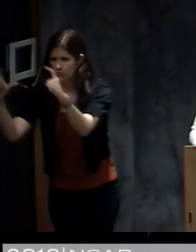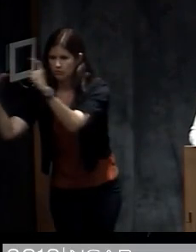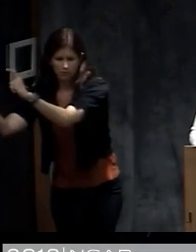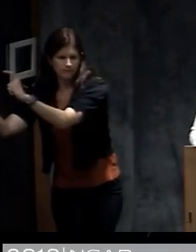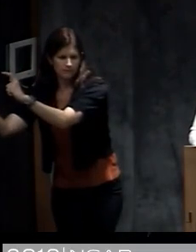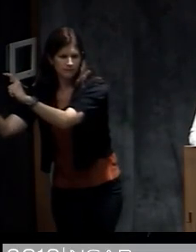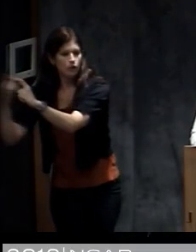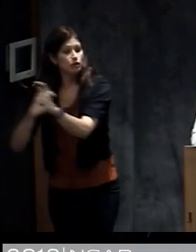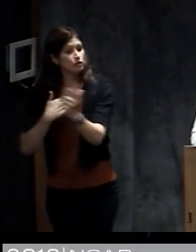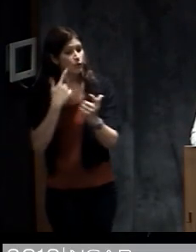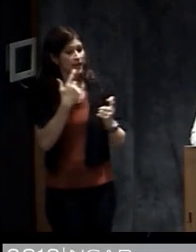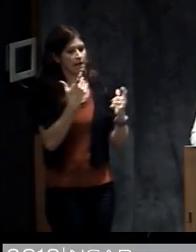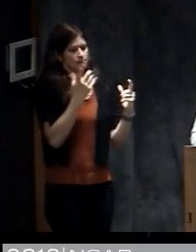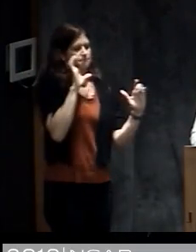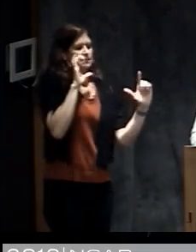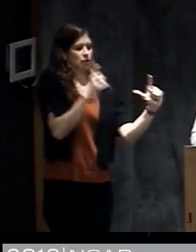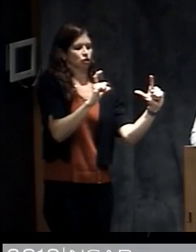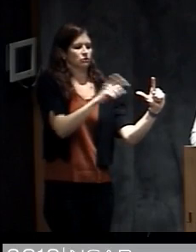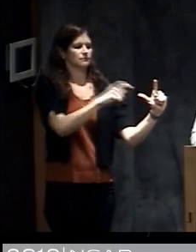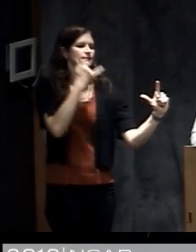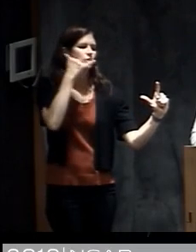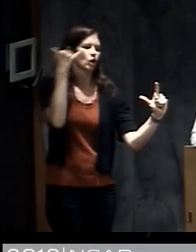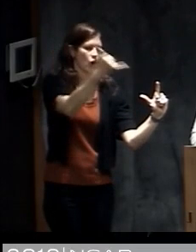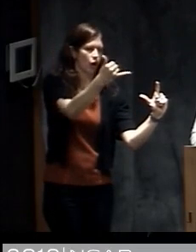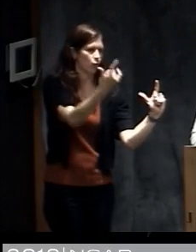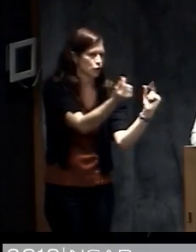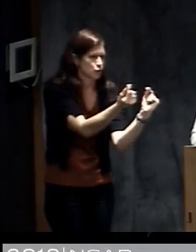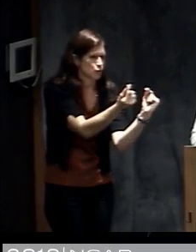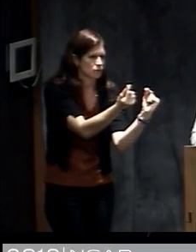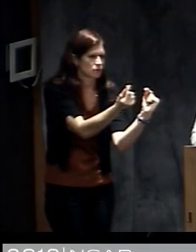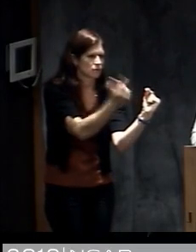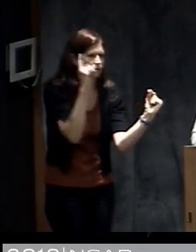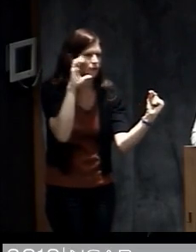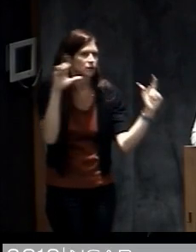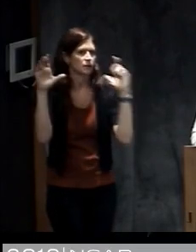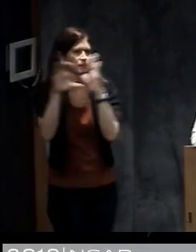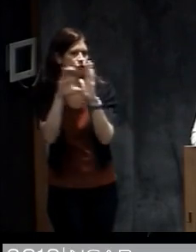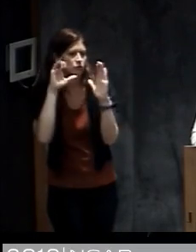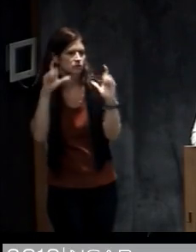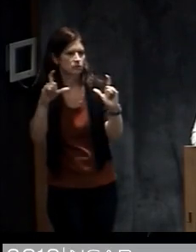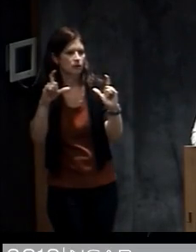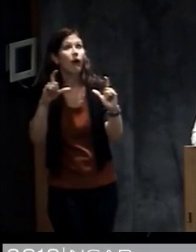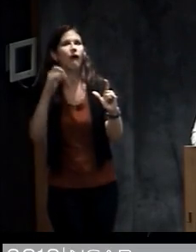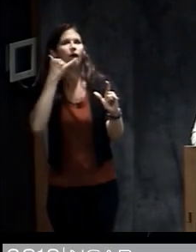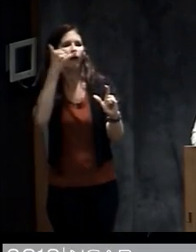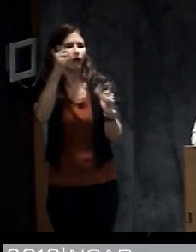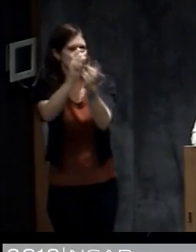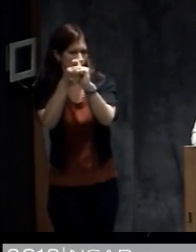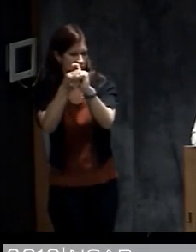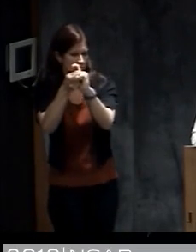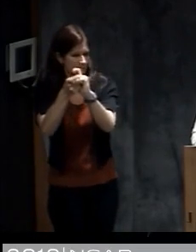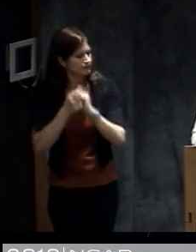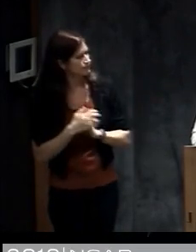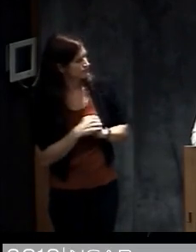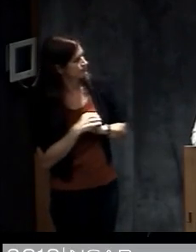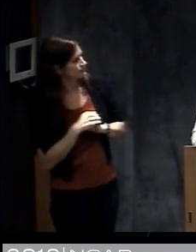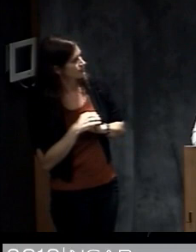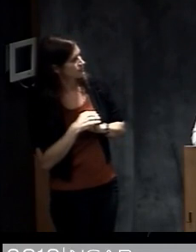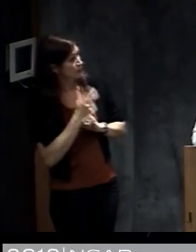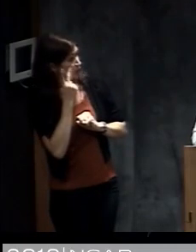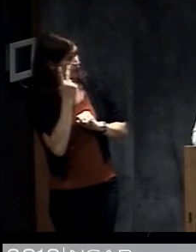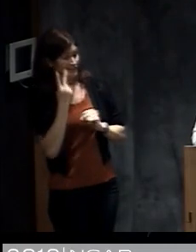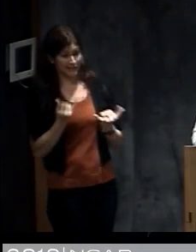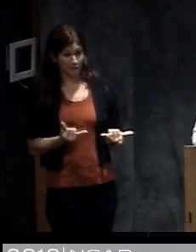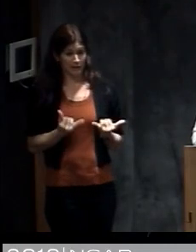it. So they did have satellite that was able to tell them what there was a hurricane but you can see that compared to the satellite images available